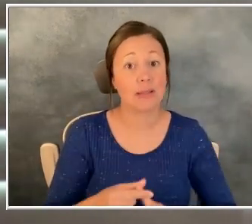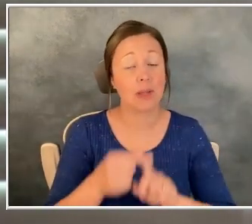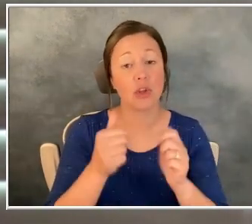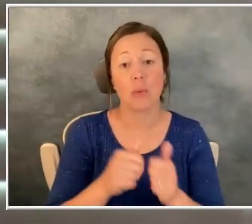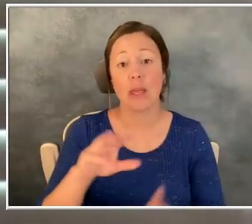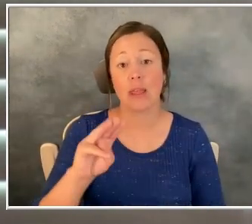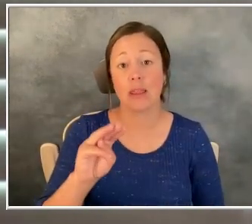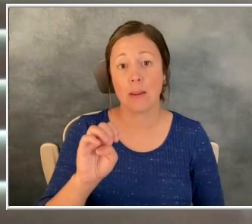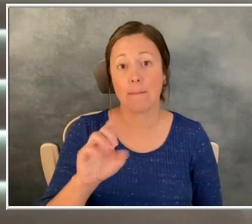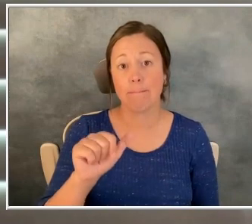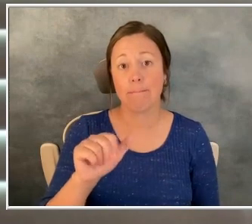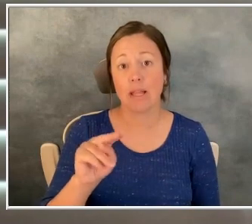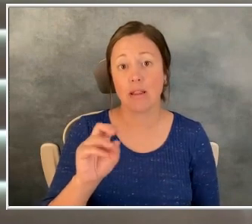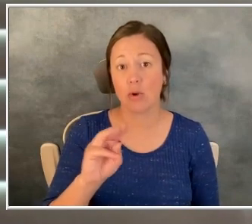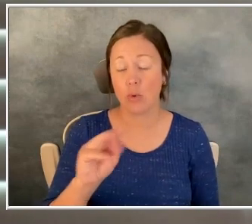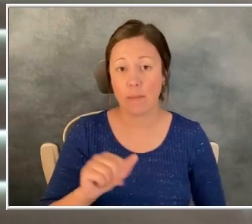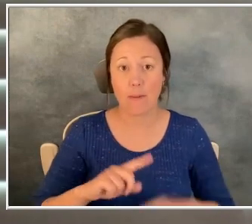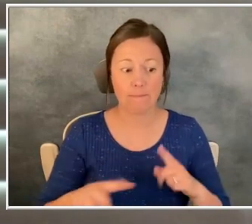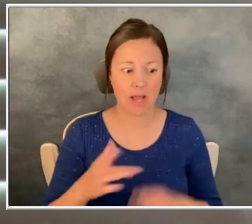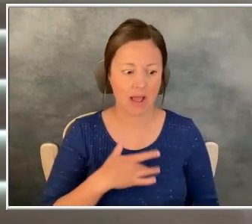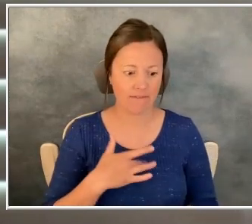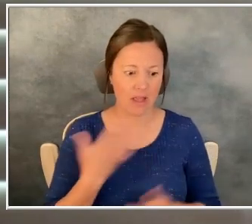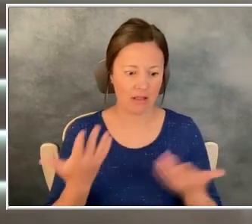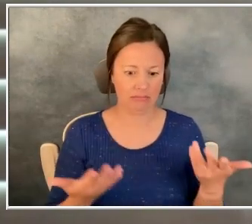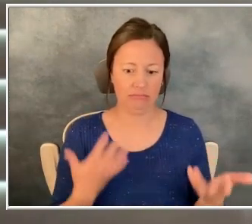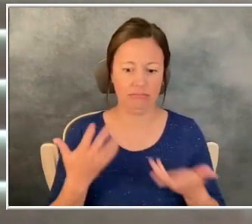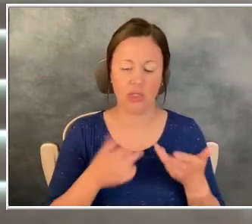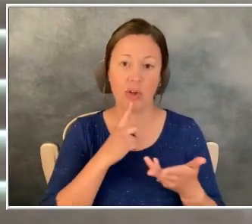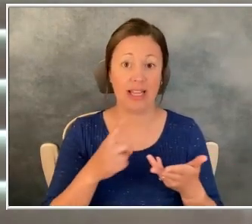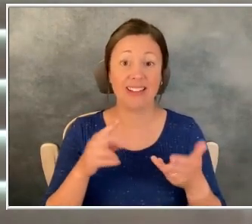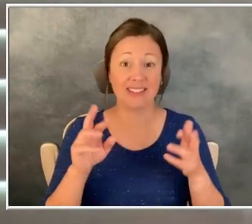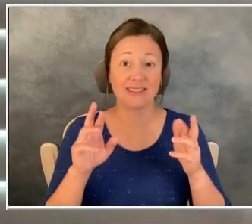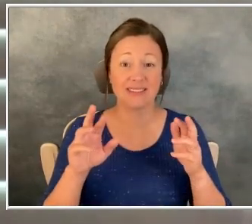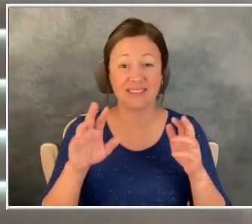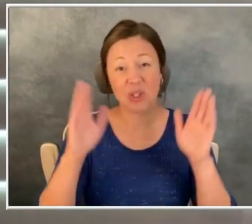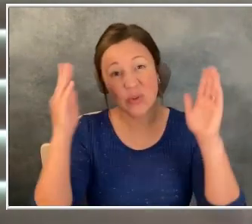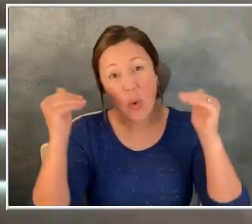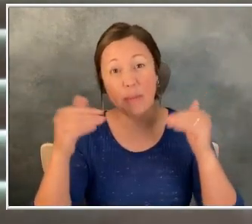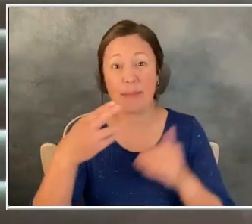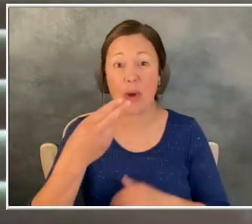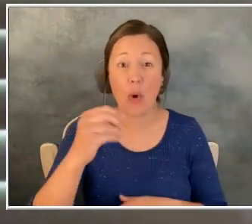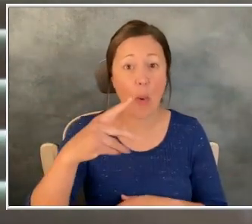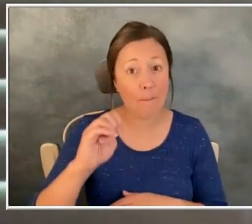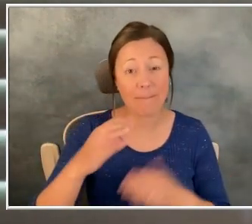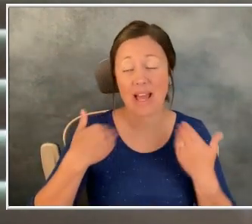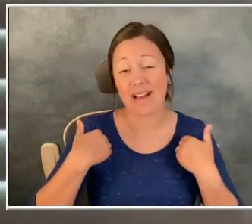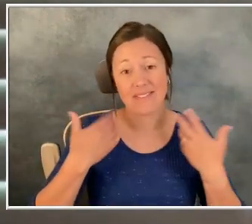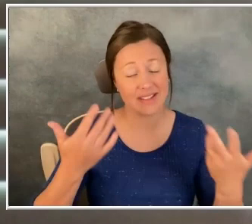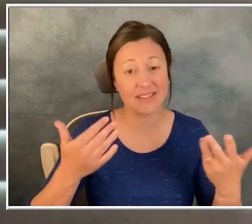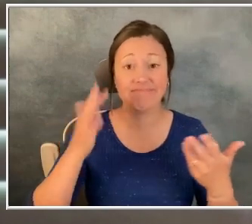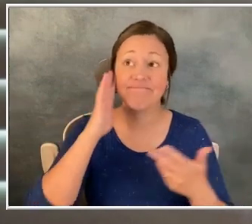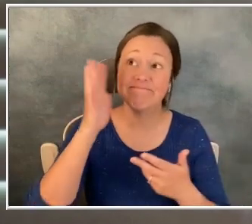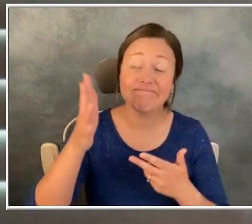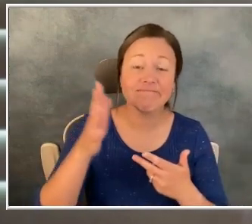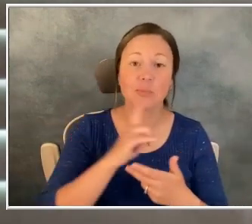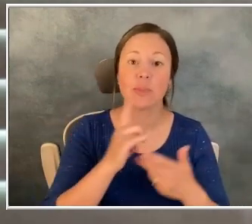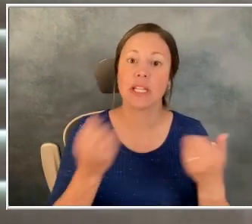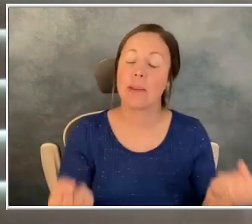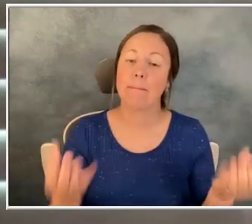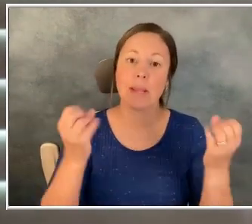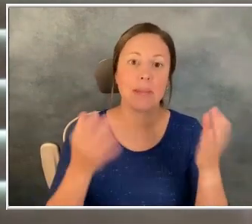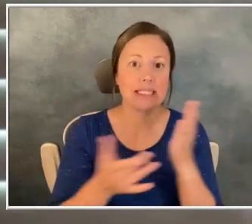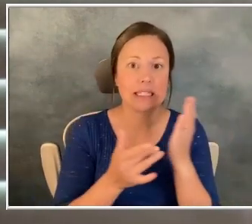Um, I, I think the biggest thing is just that there's hope, like there's so much hope. Um, there's so many advancements in